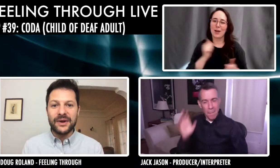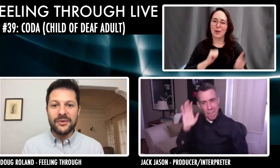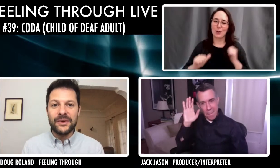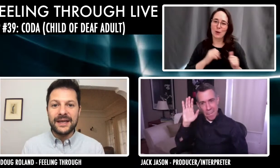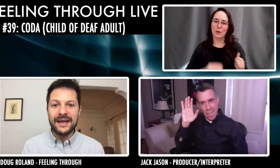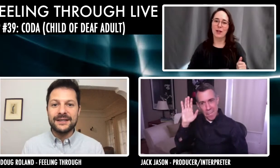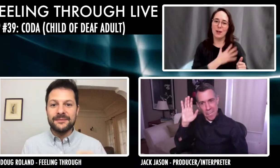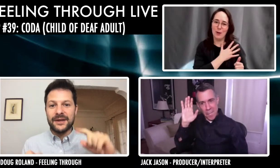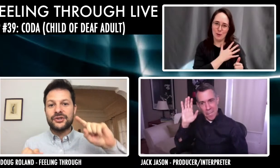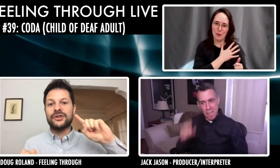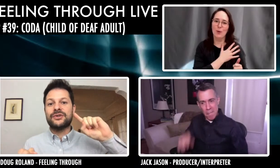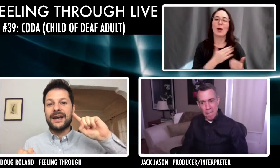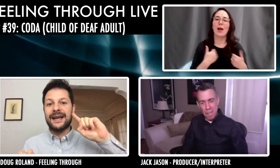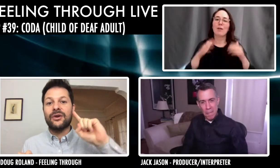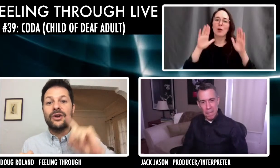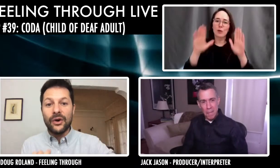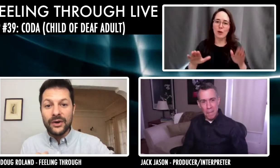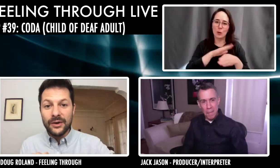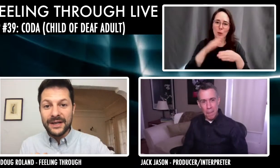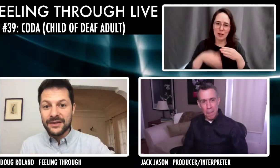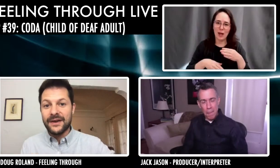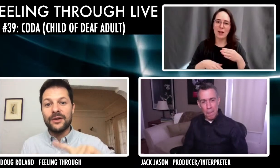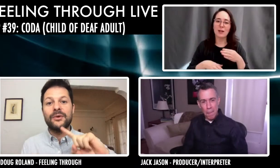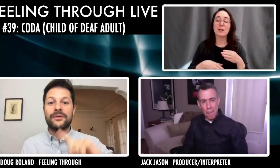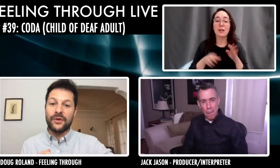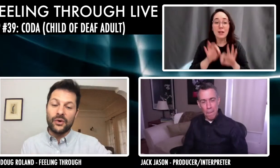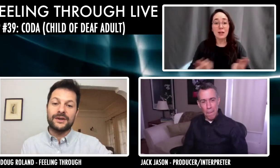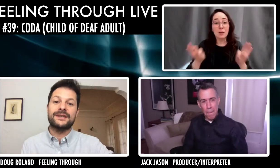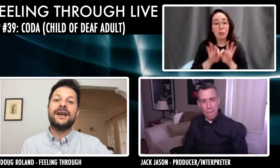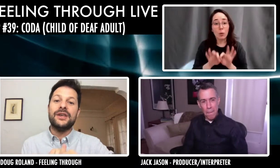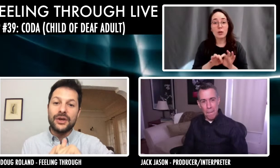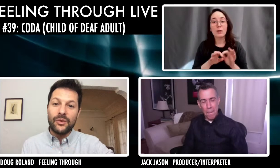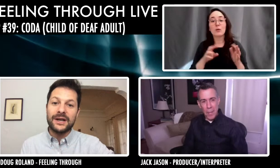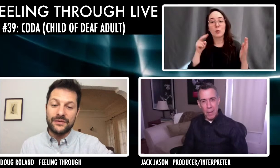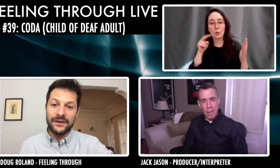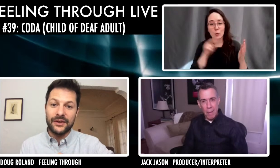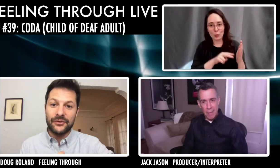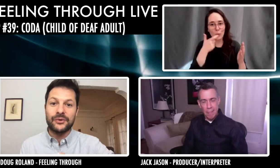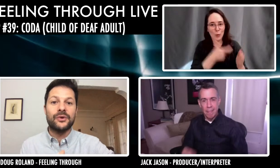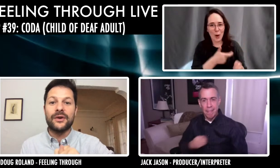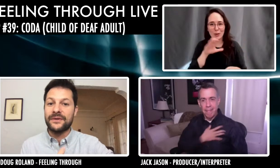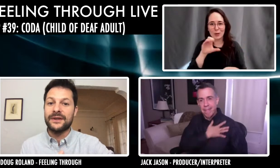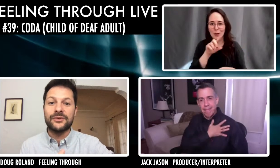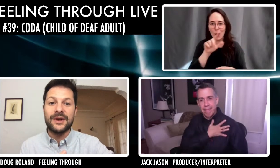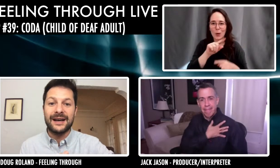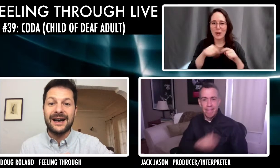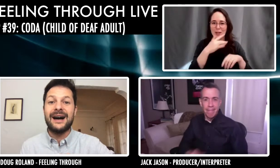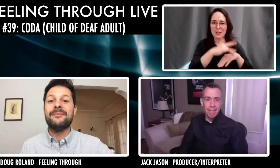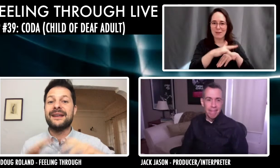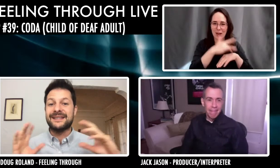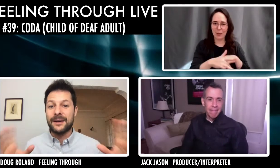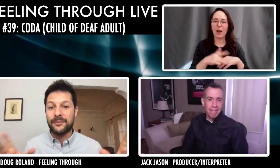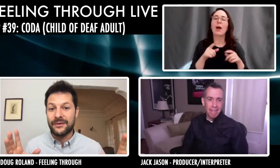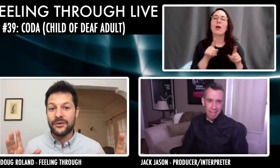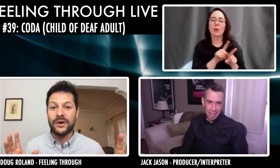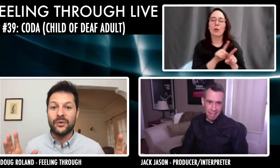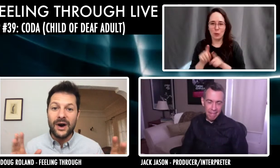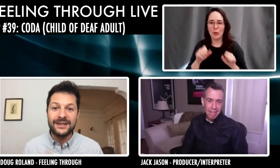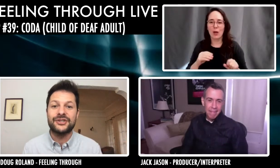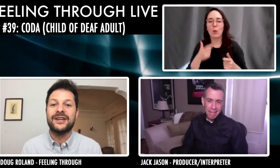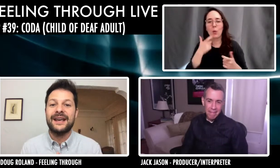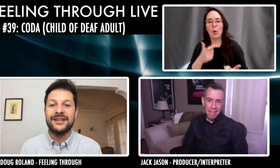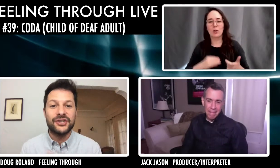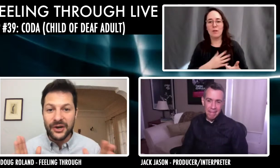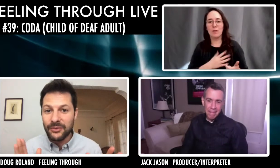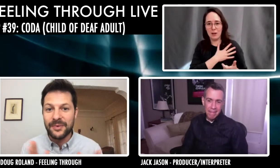have a great weekend. Make sure you check out CODA when it's available. And of course you can watch Feeling Through, go to feelingthrough.com. It is up for everyone to